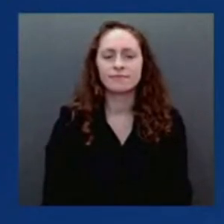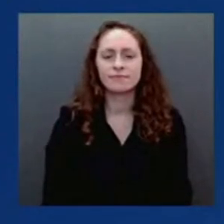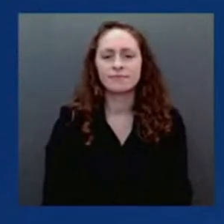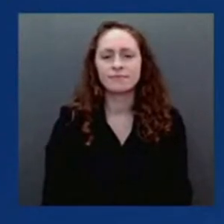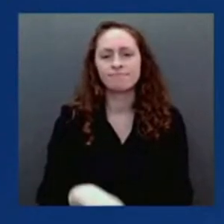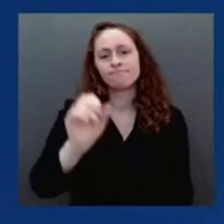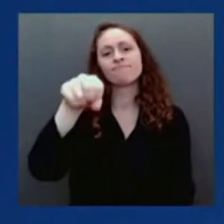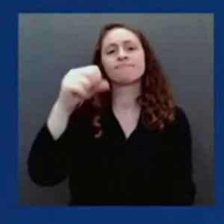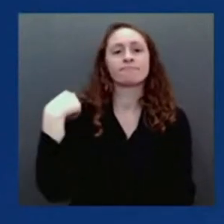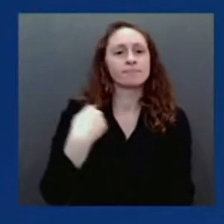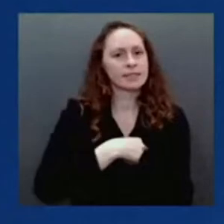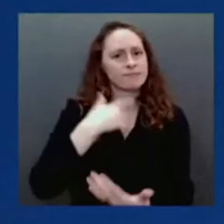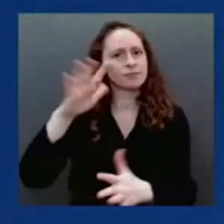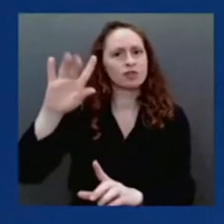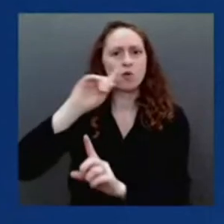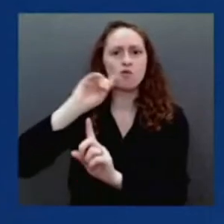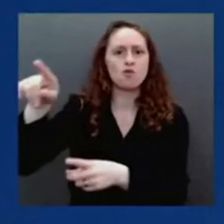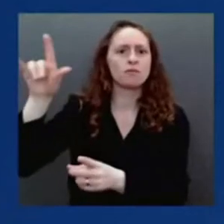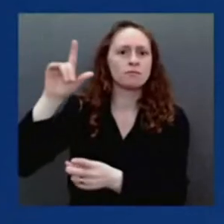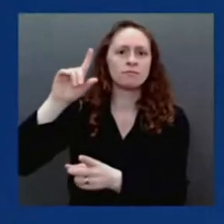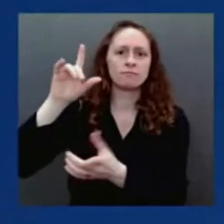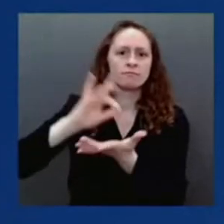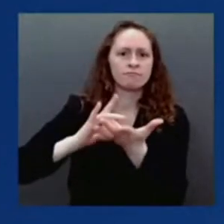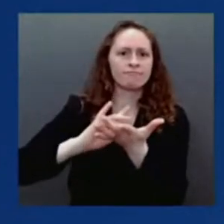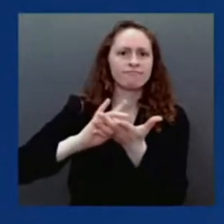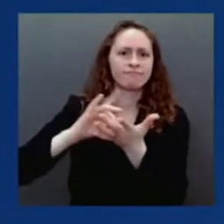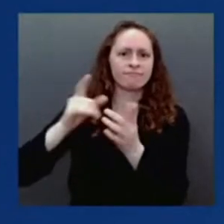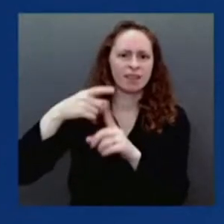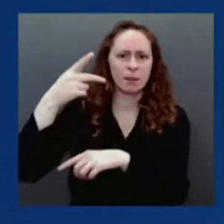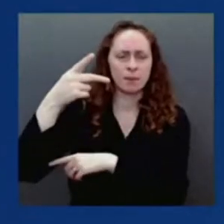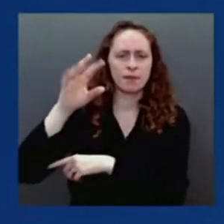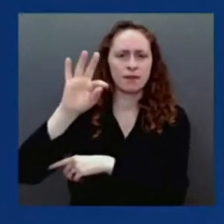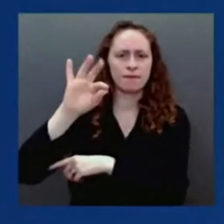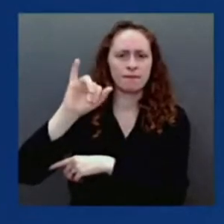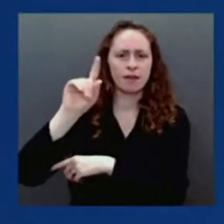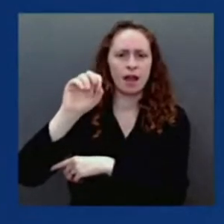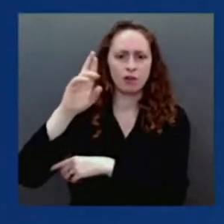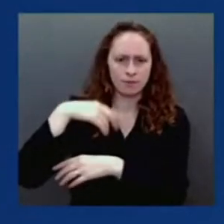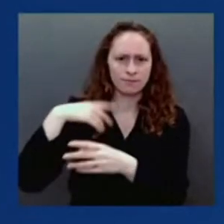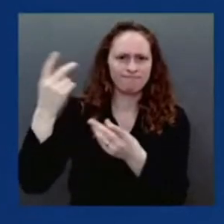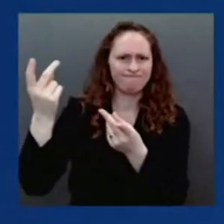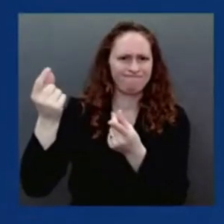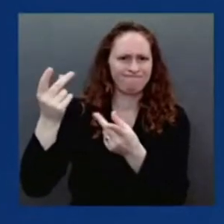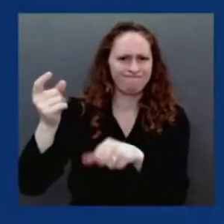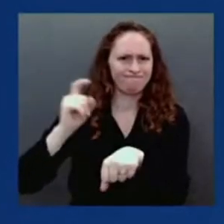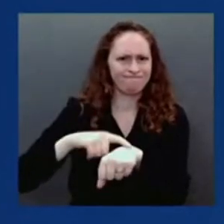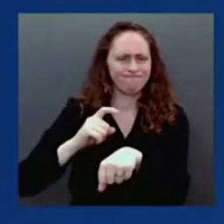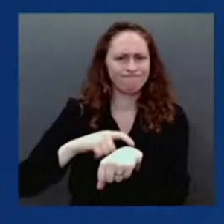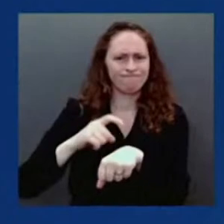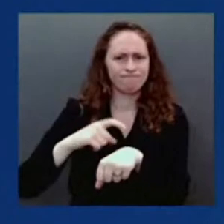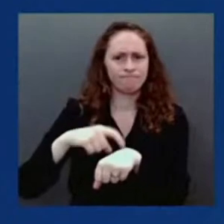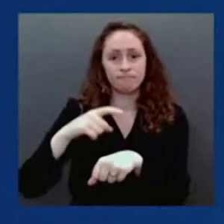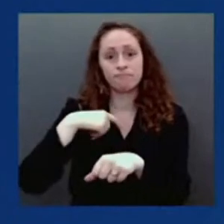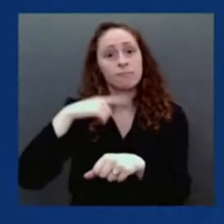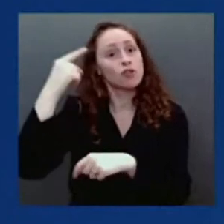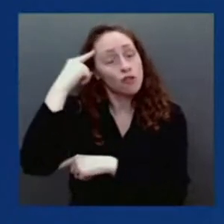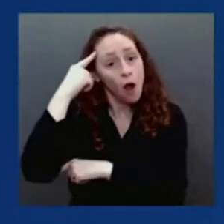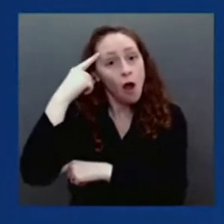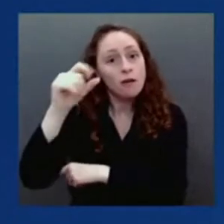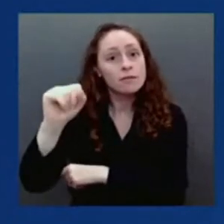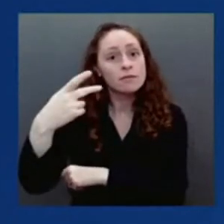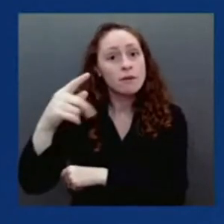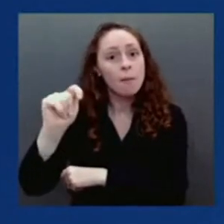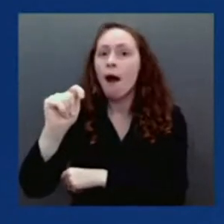from September to the end of June. We have hundreds of thousands of pills across the